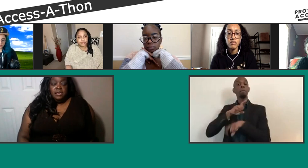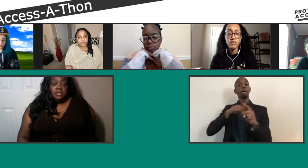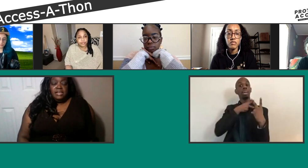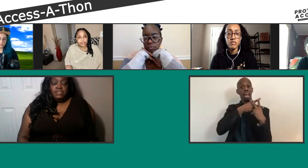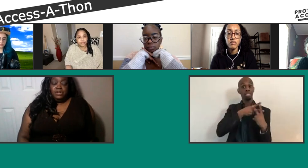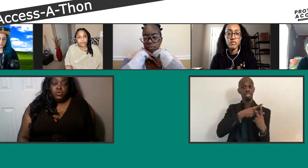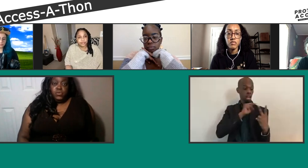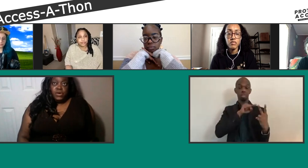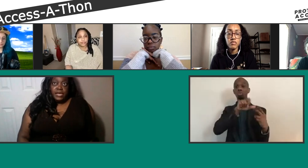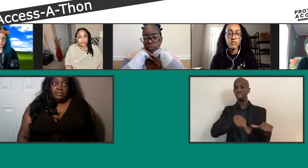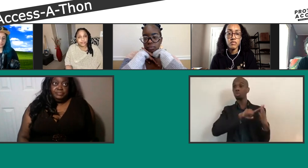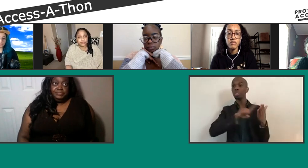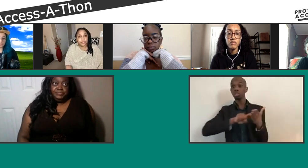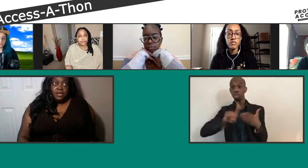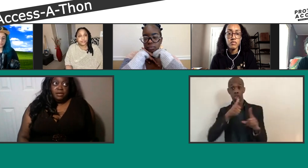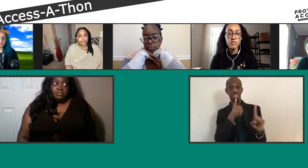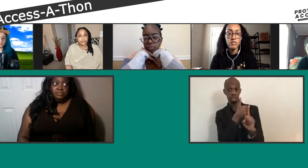11 year old boy.